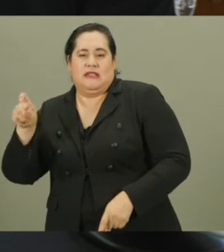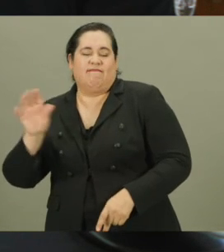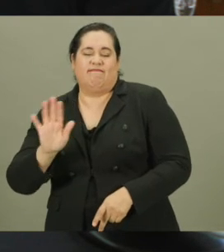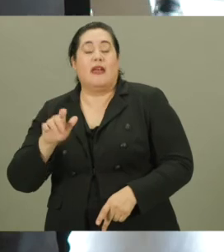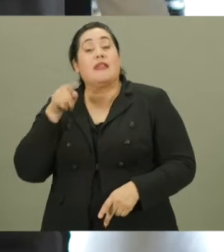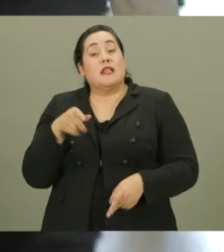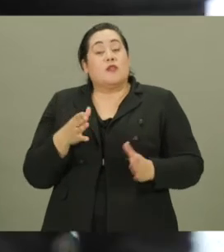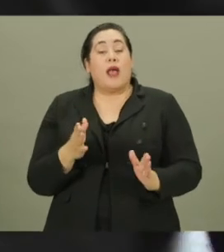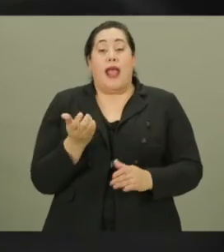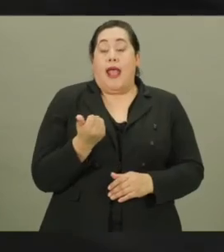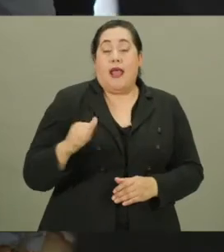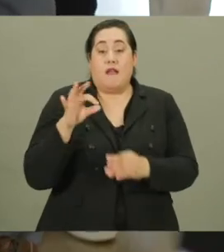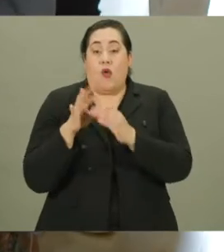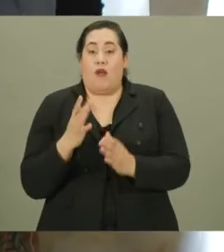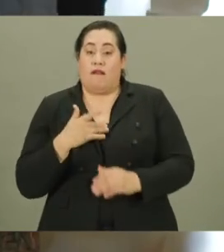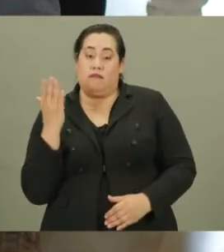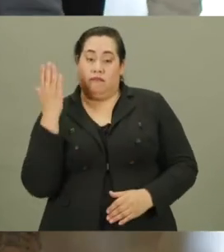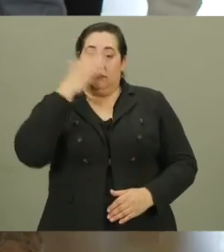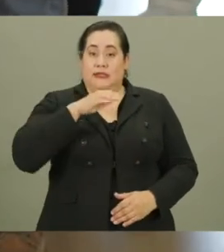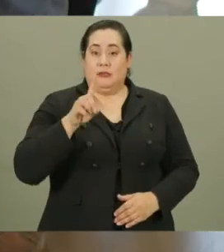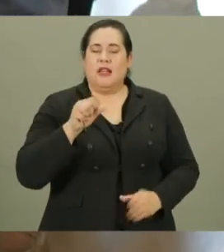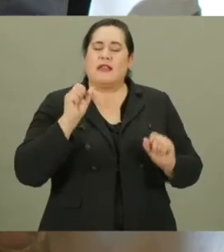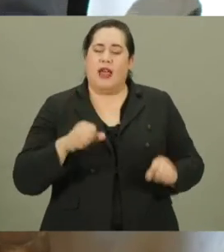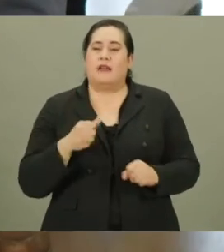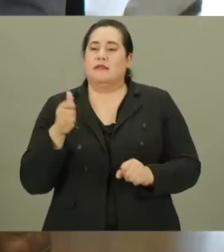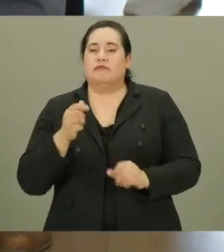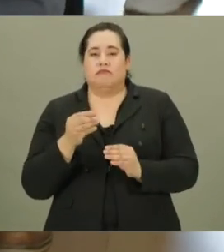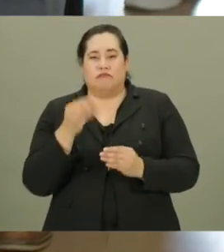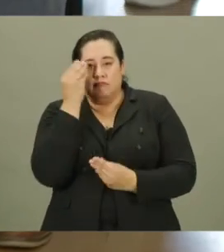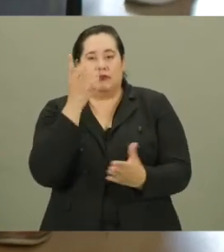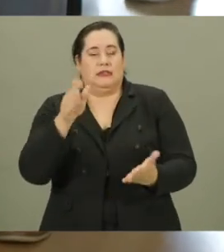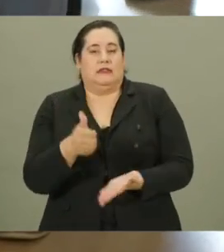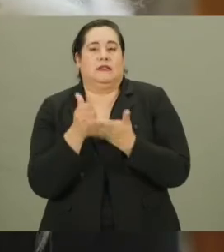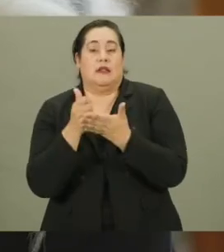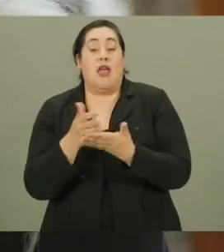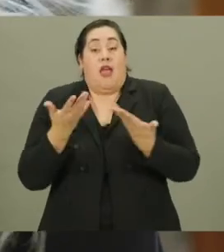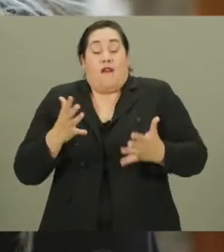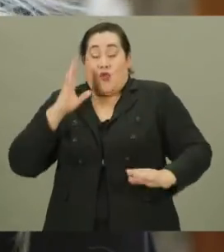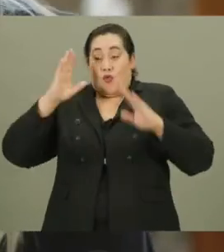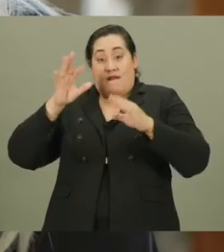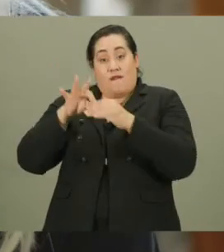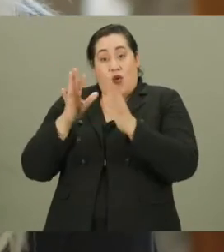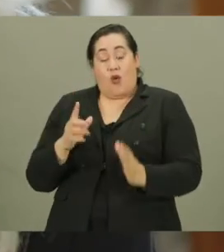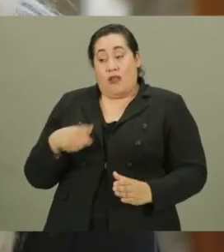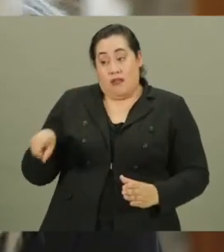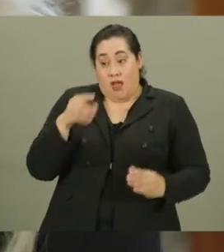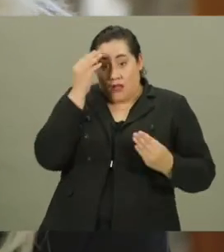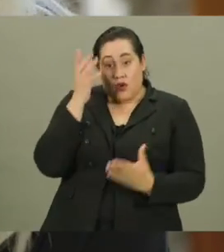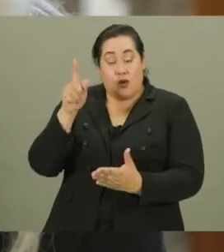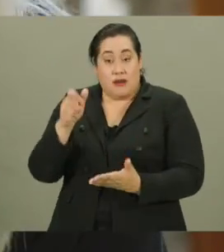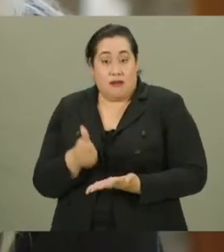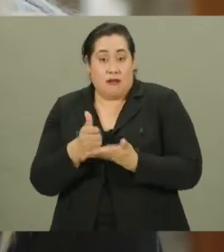person's needs. This way, any voter with hidden disabilities can make themselves known. After you have greeted a voter